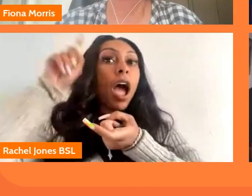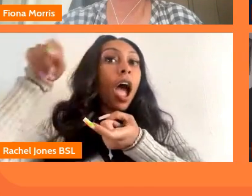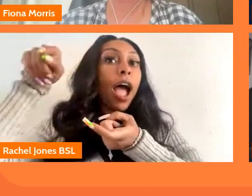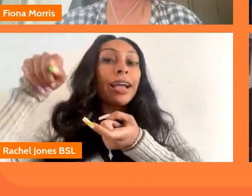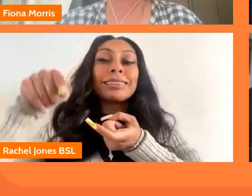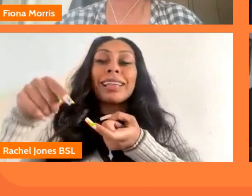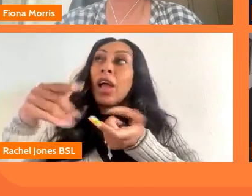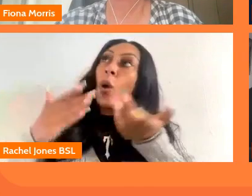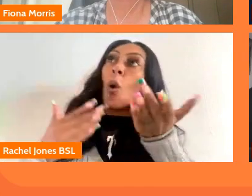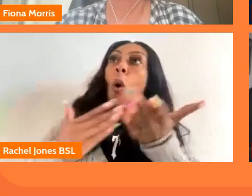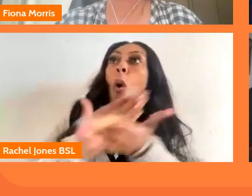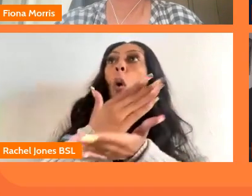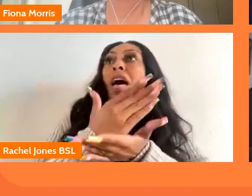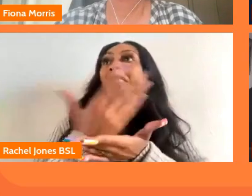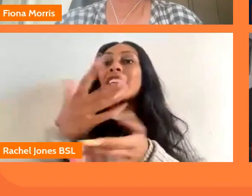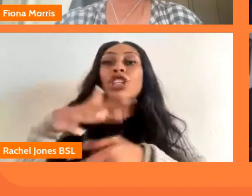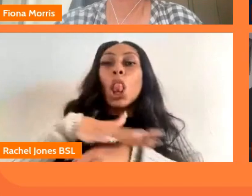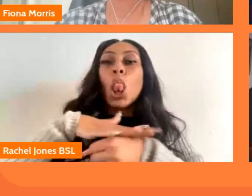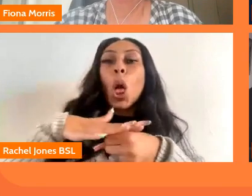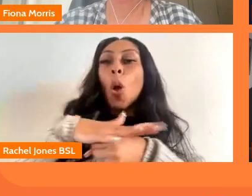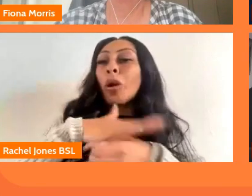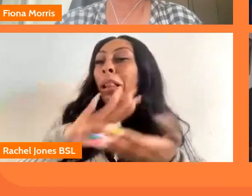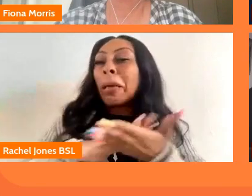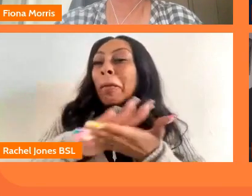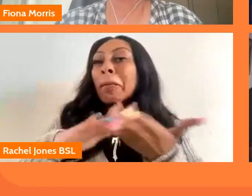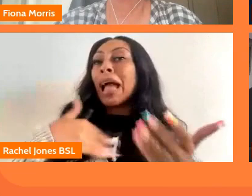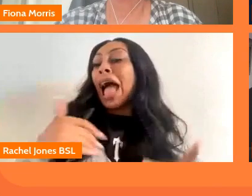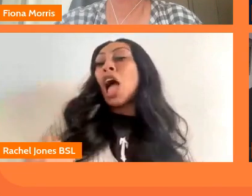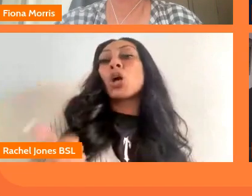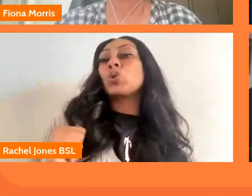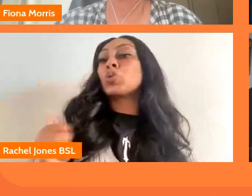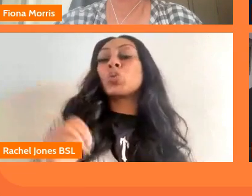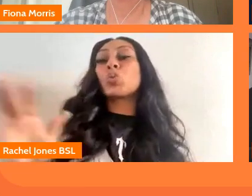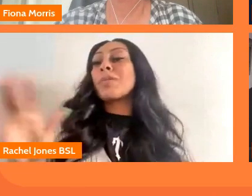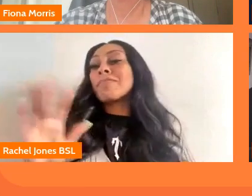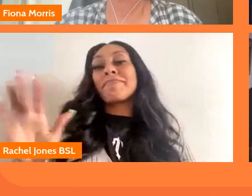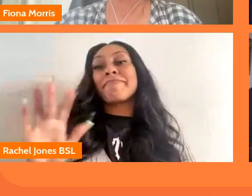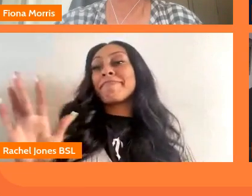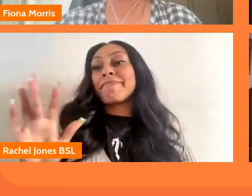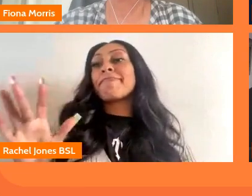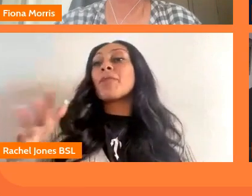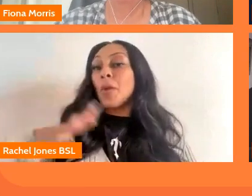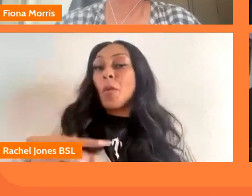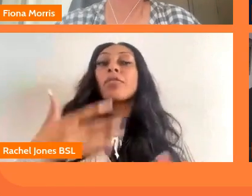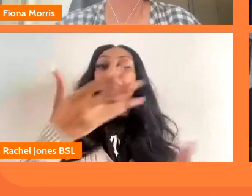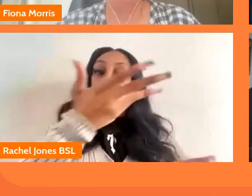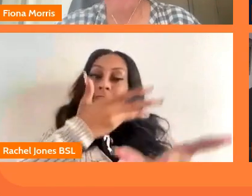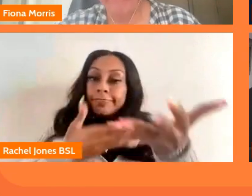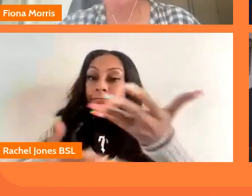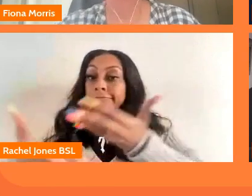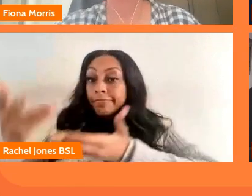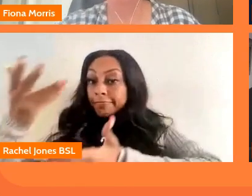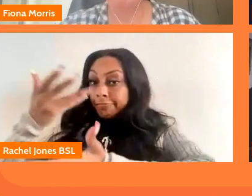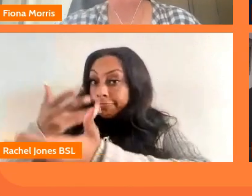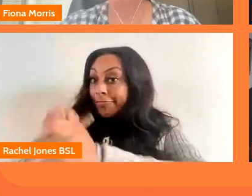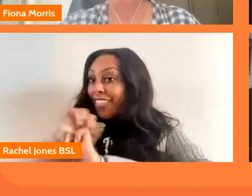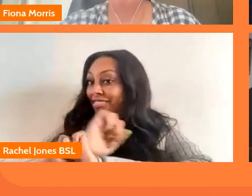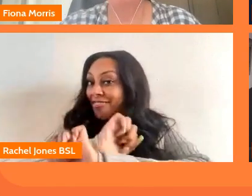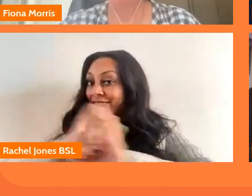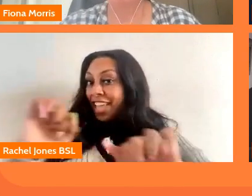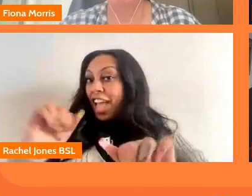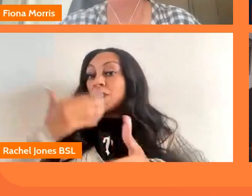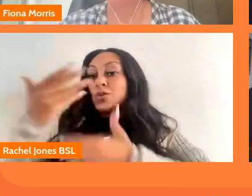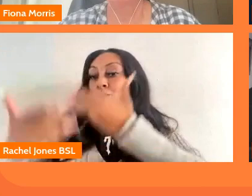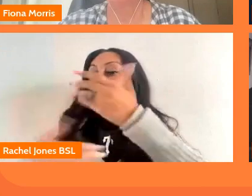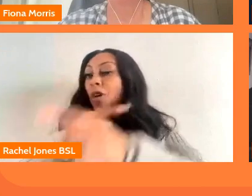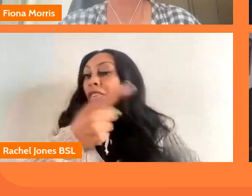local place is and i wouldn't assume that i would want to hear from the people who are bringing the stories what they think is